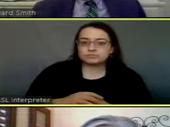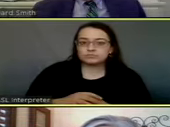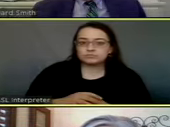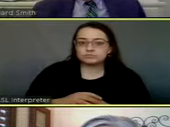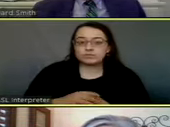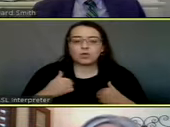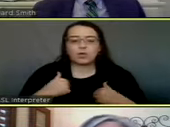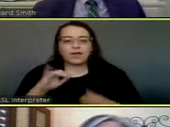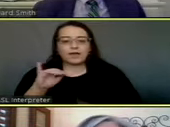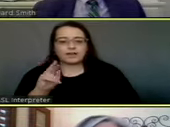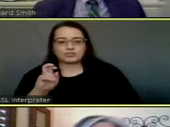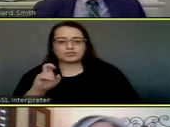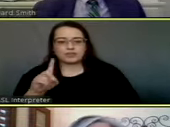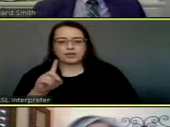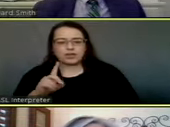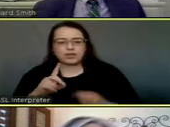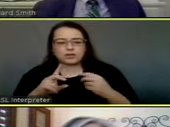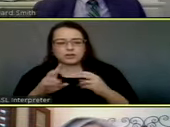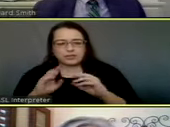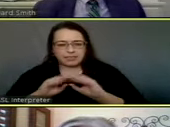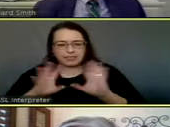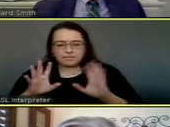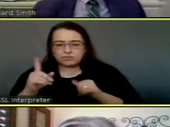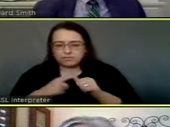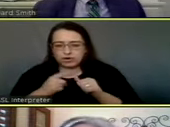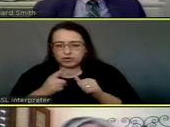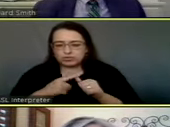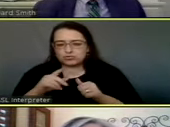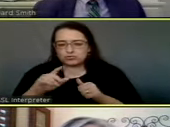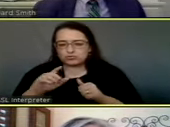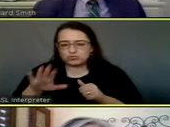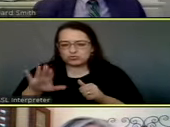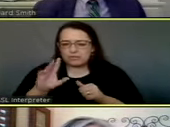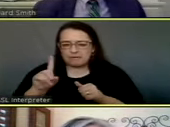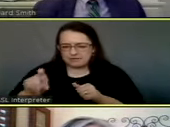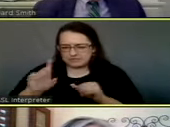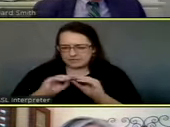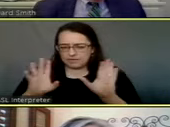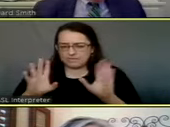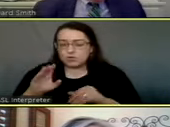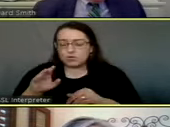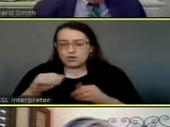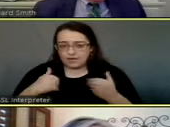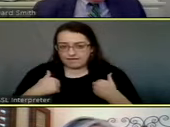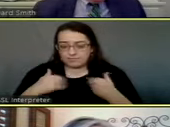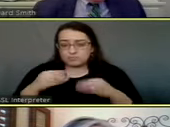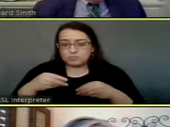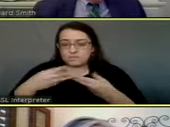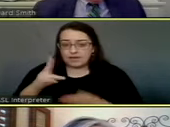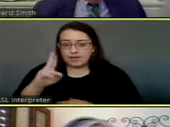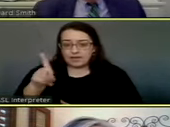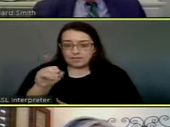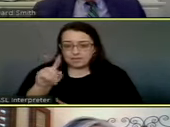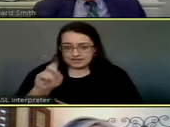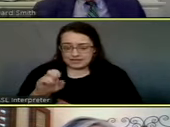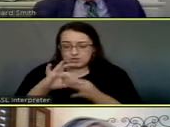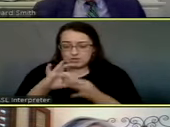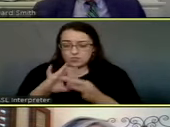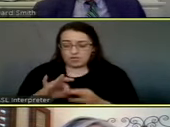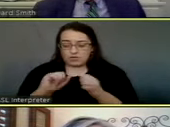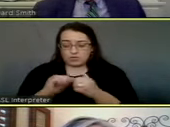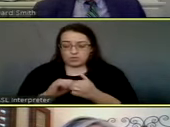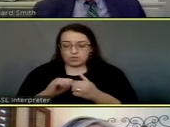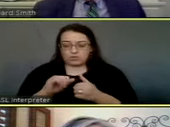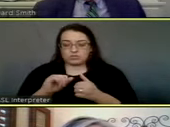I have one clarification question on the first item, Council Member Hayes. What I have is to provide an update at some point on